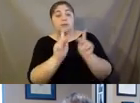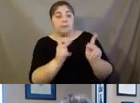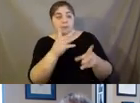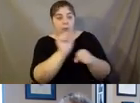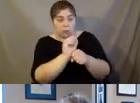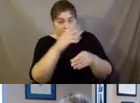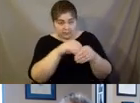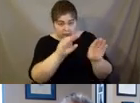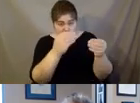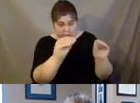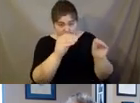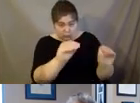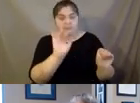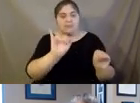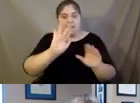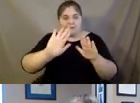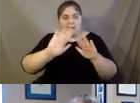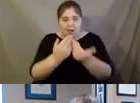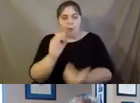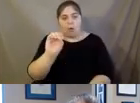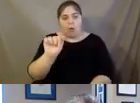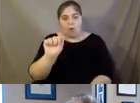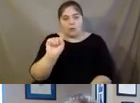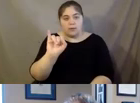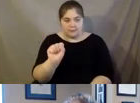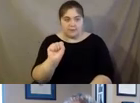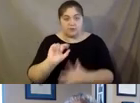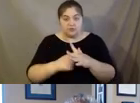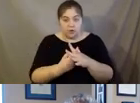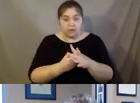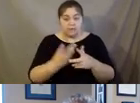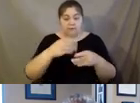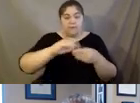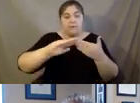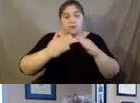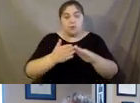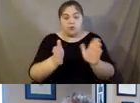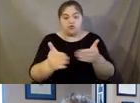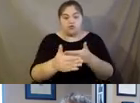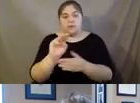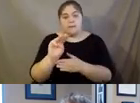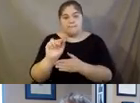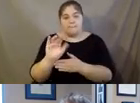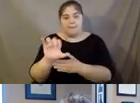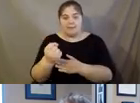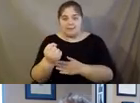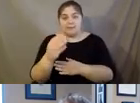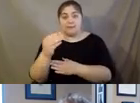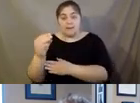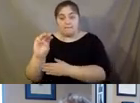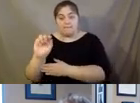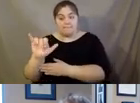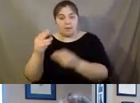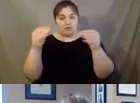that's how OASIS got started. It was in the community rooms of many of the May and Macy's department stores. And that allowed expansion across